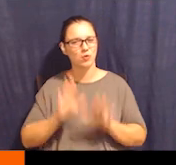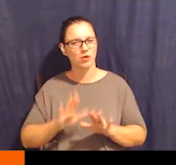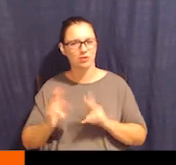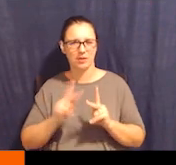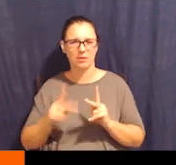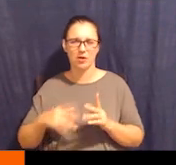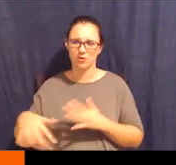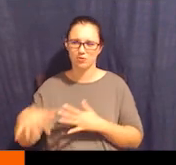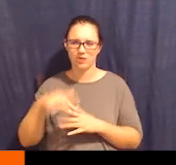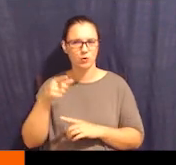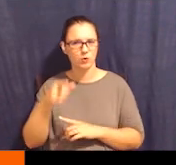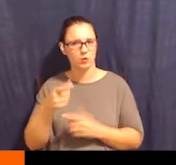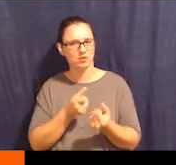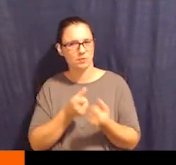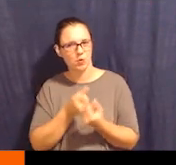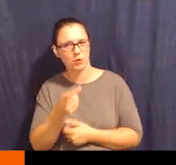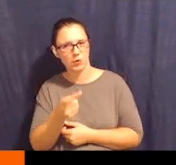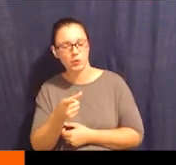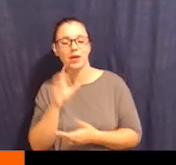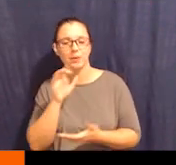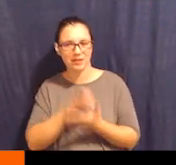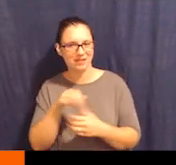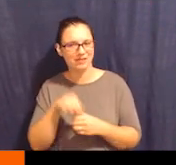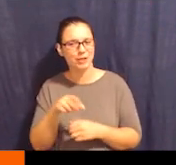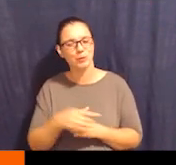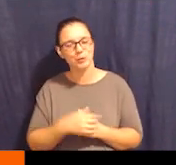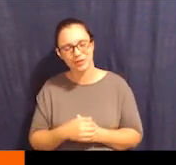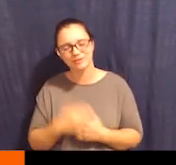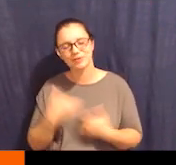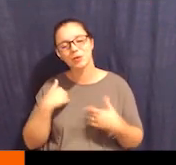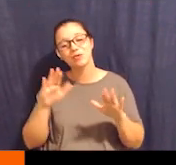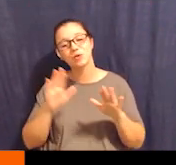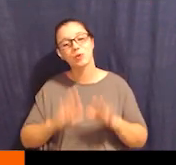have a great day. And thank you so much. Bye.